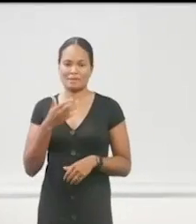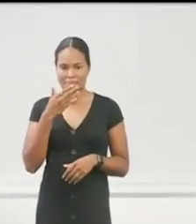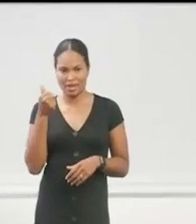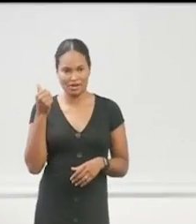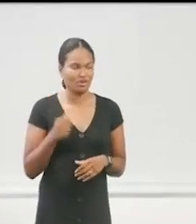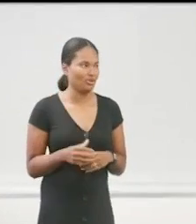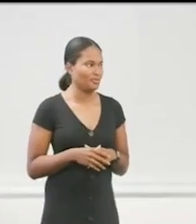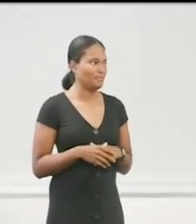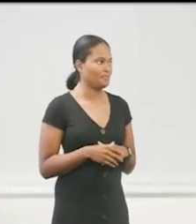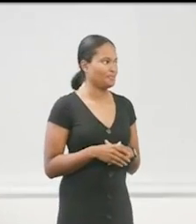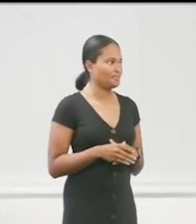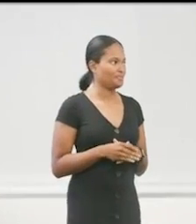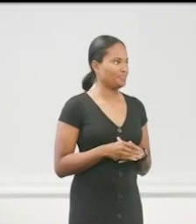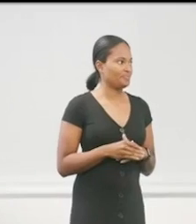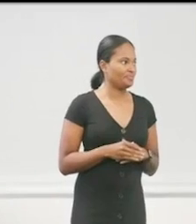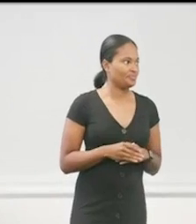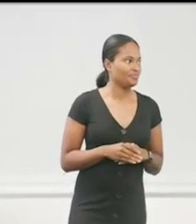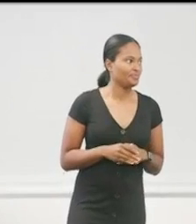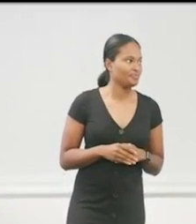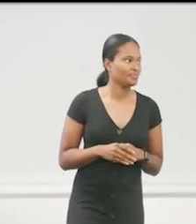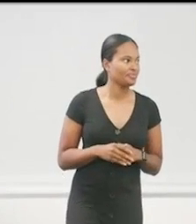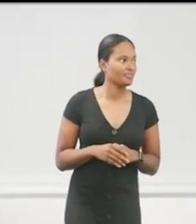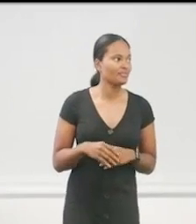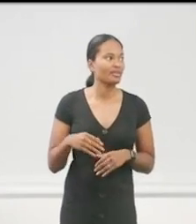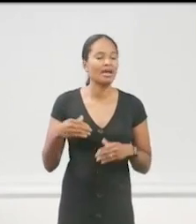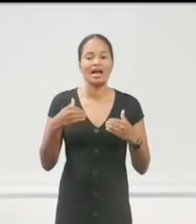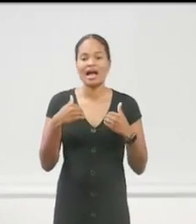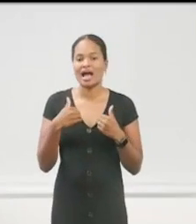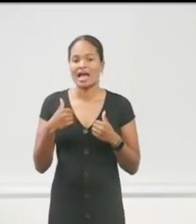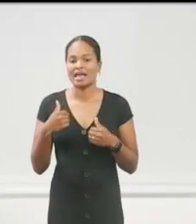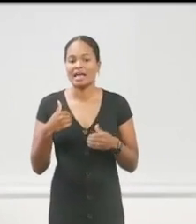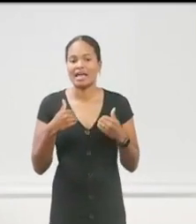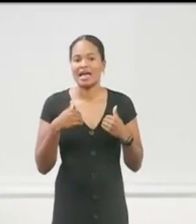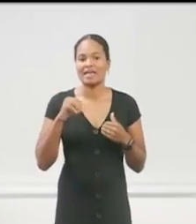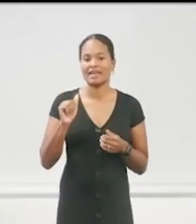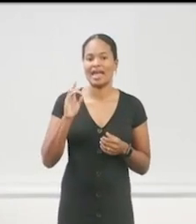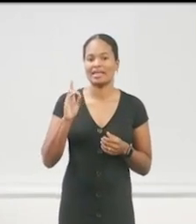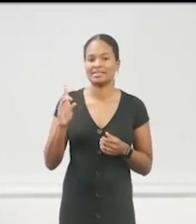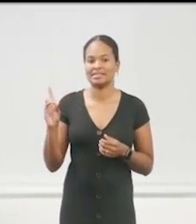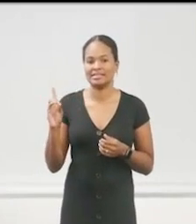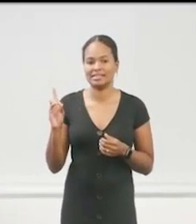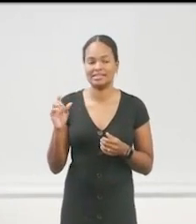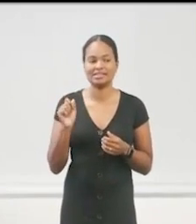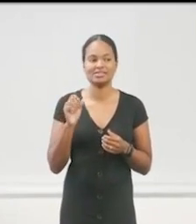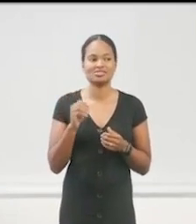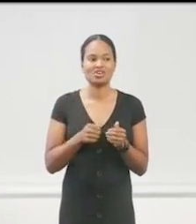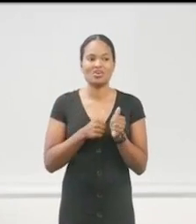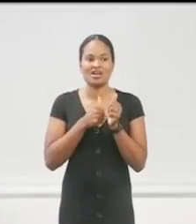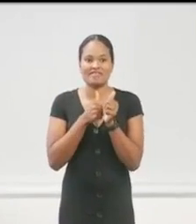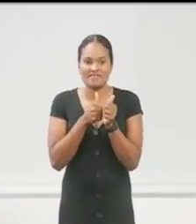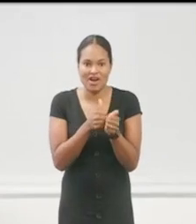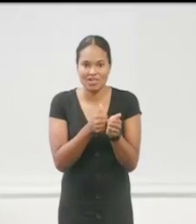I will admit to you, I am attention deficit. So, you'll have to just follow along real quick. Stan's back there.